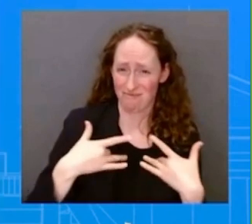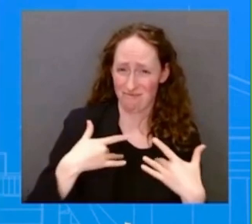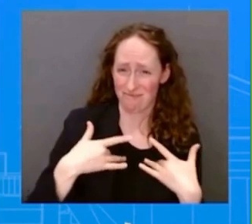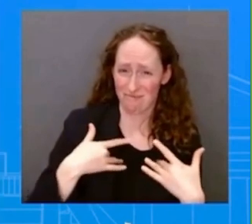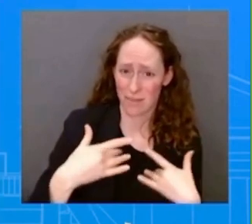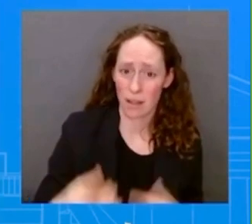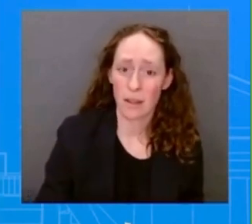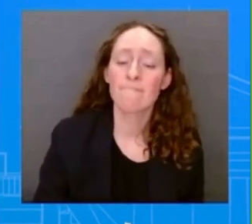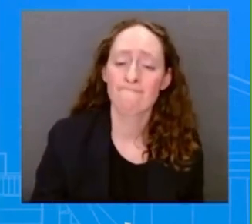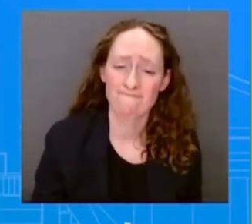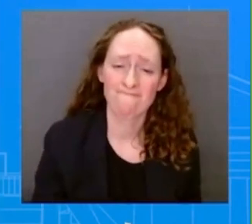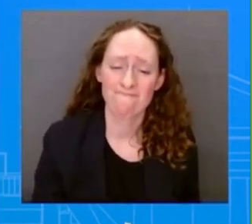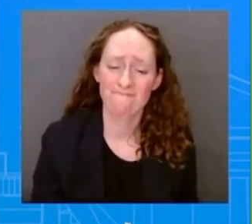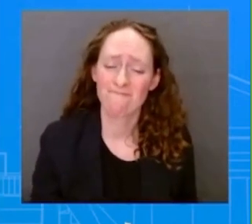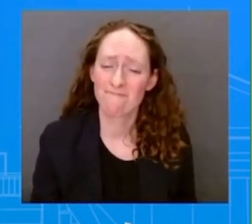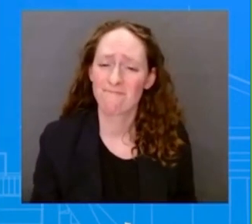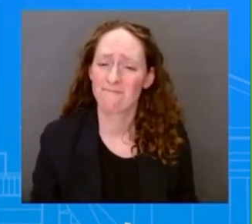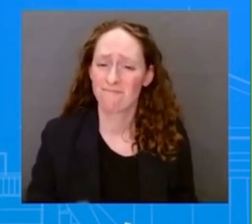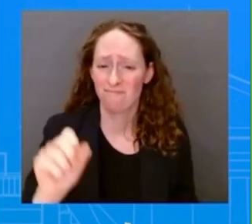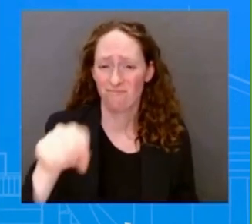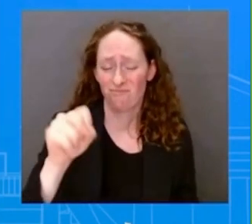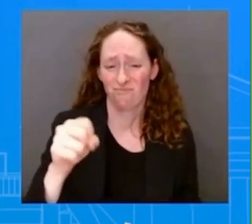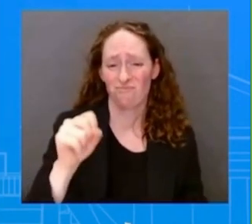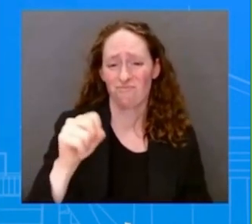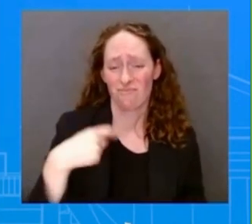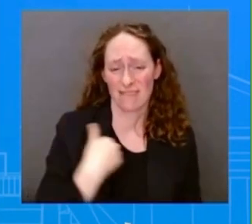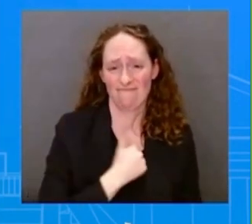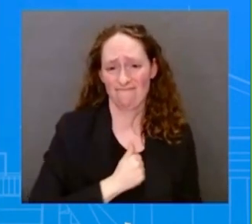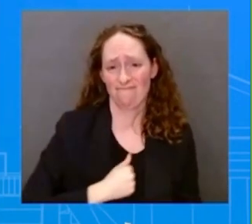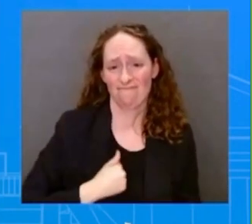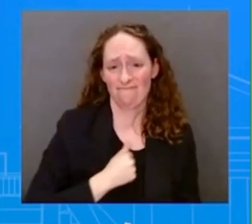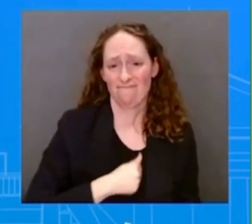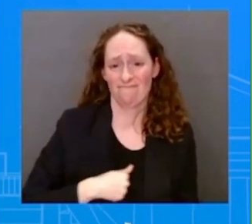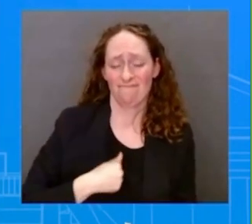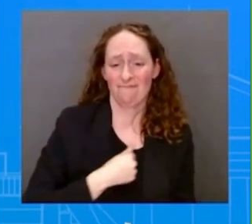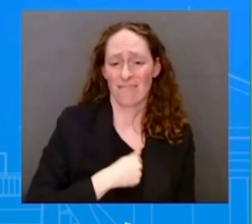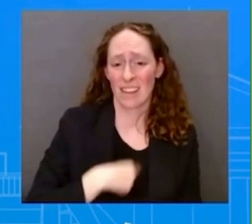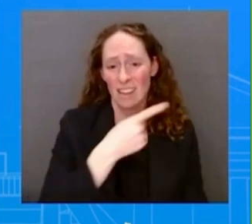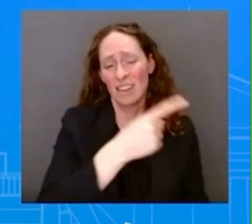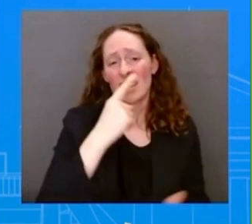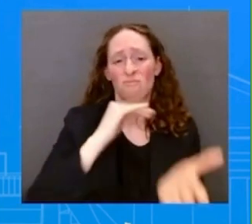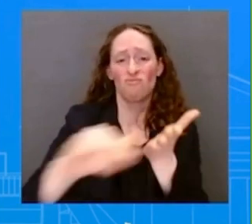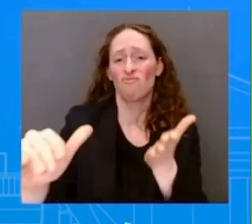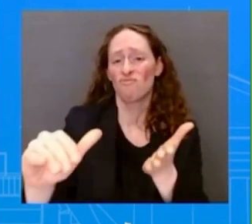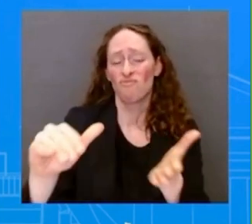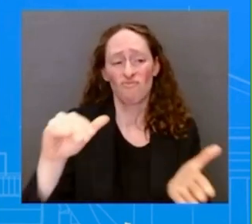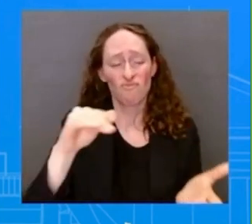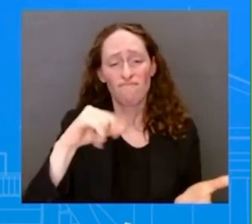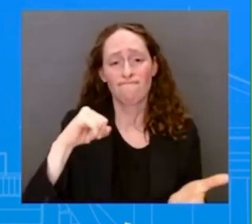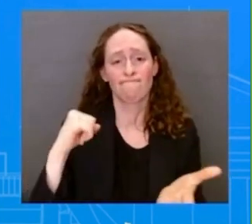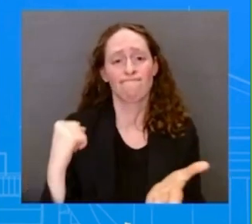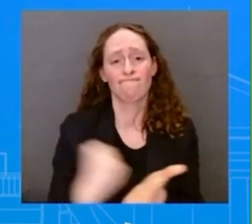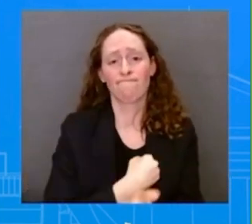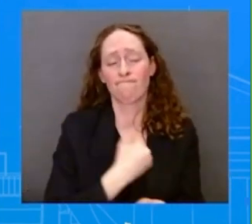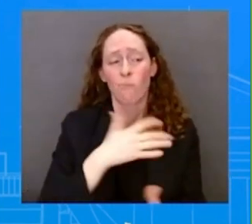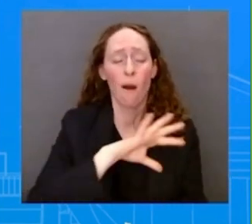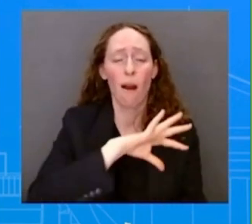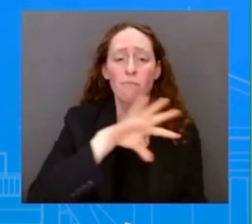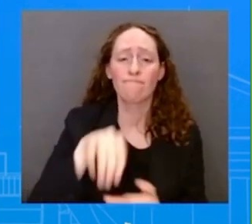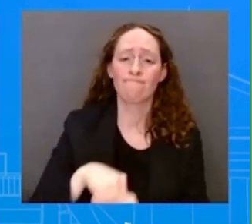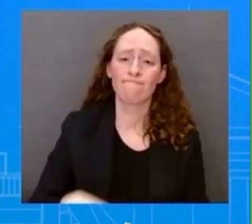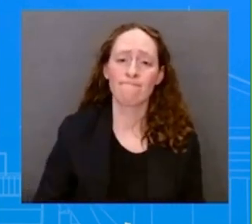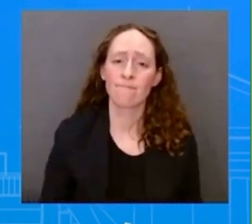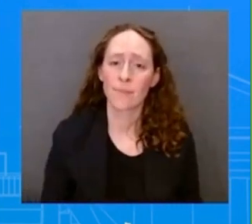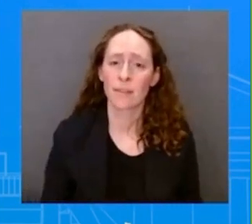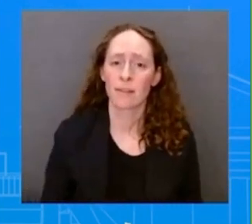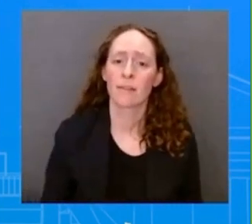That's, of course, their choice. They are also a sovereign state and can make these kinds of decisions for themselves. It's not going to change our